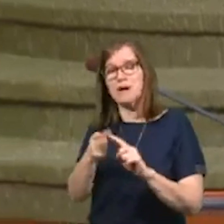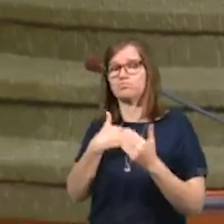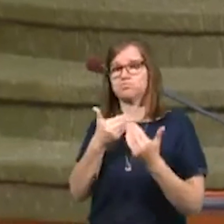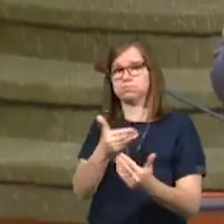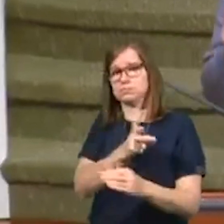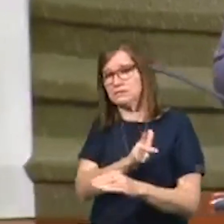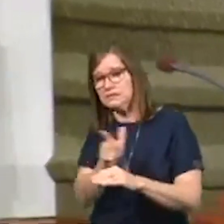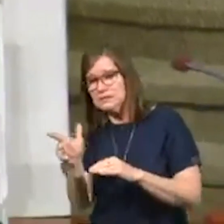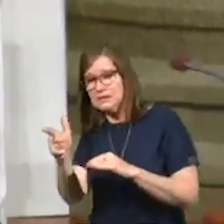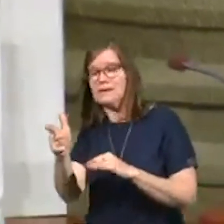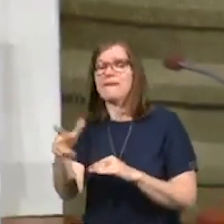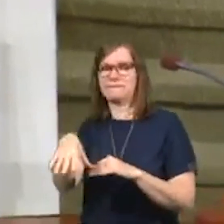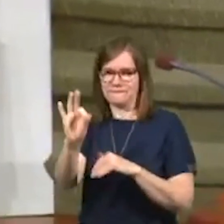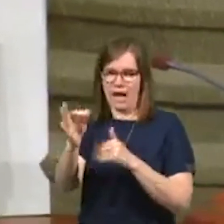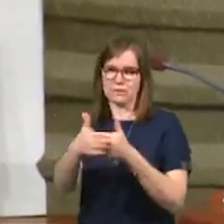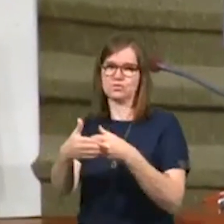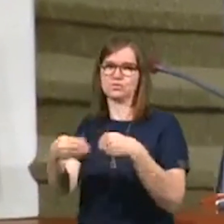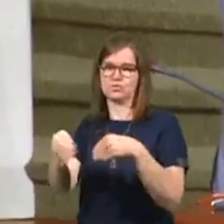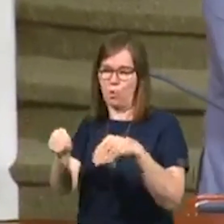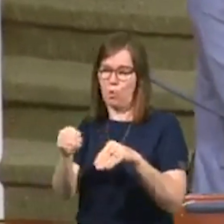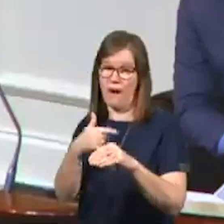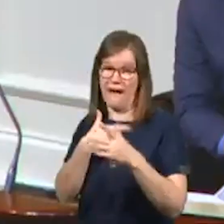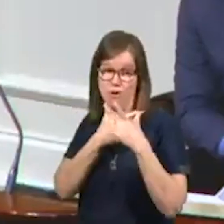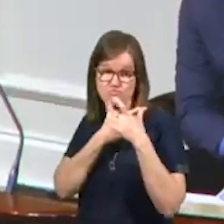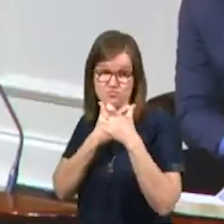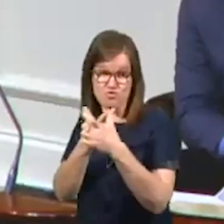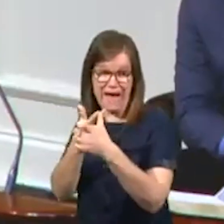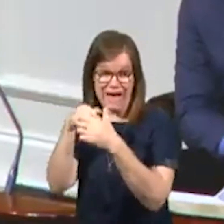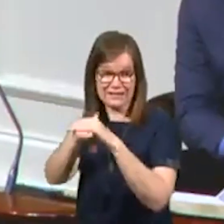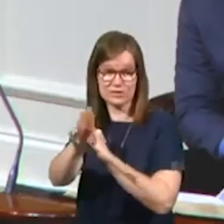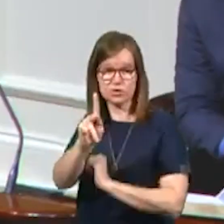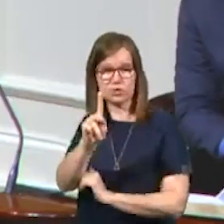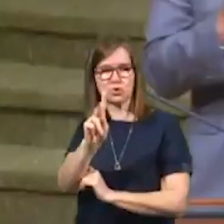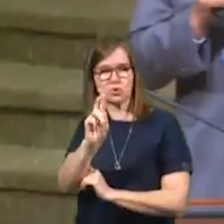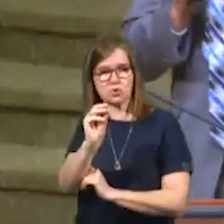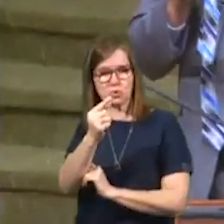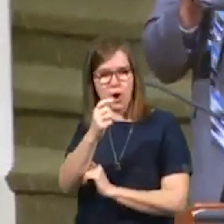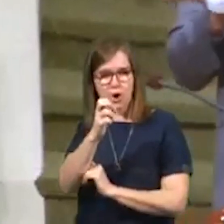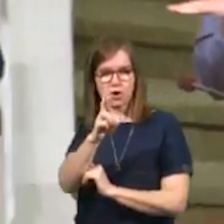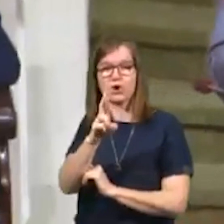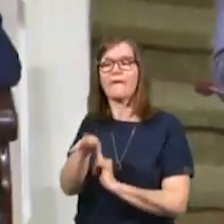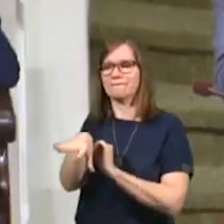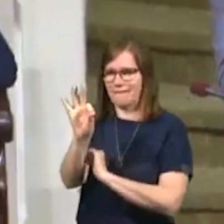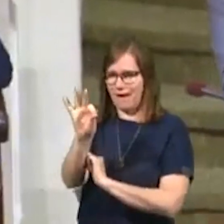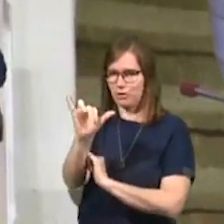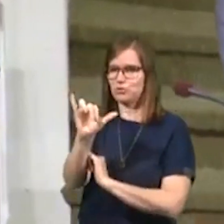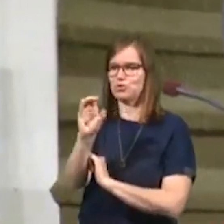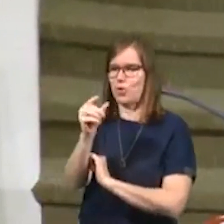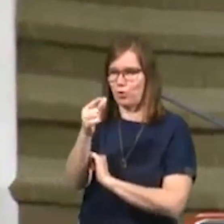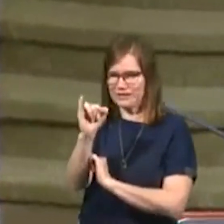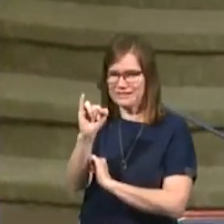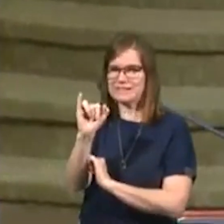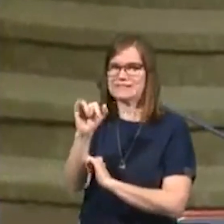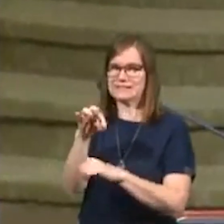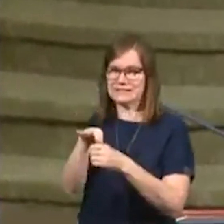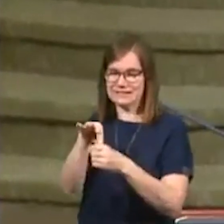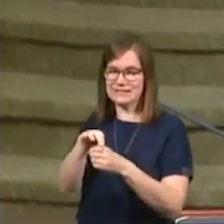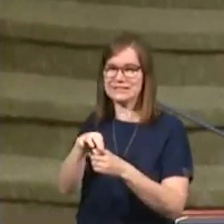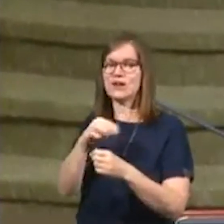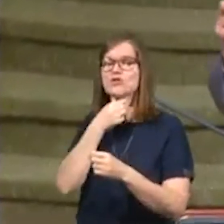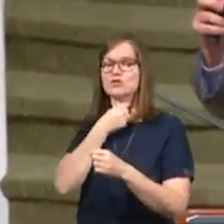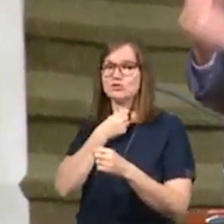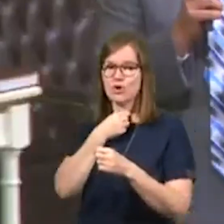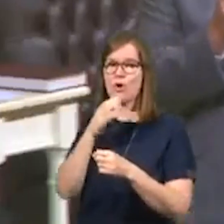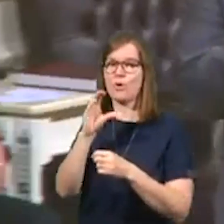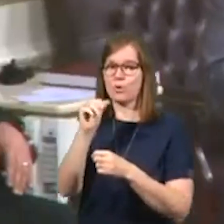at an exit. I found the nearest store. I ran into a Kroger. I found the Yogi tea. I saw a throat coat. I grabbed it as soon as I